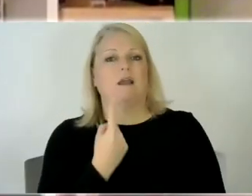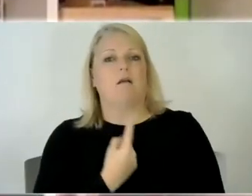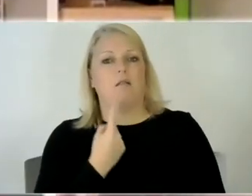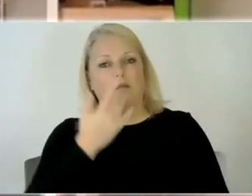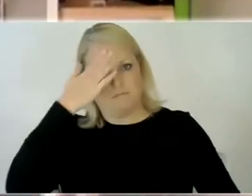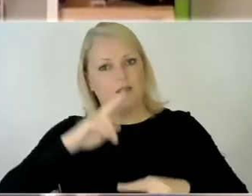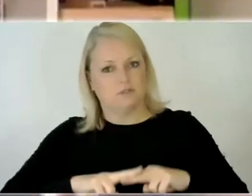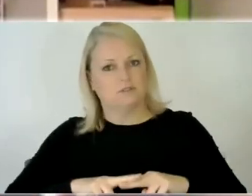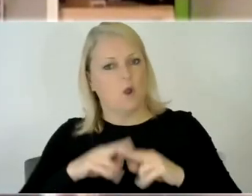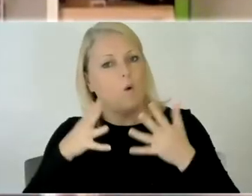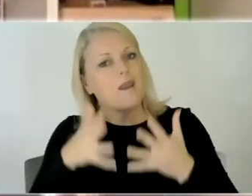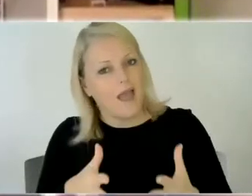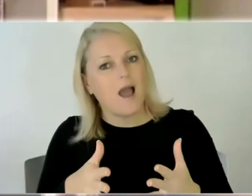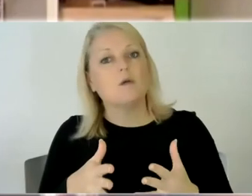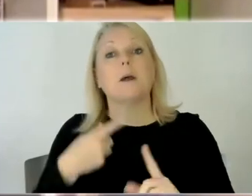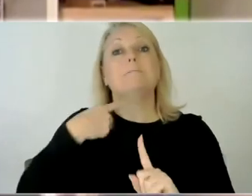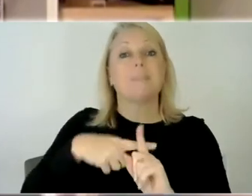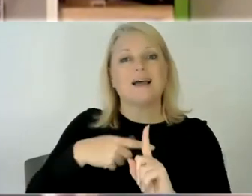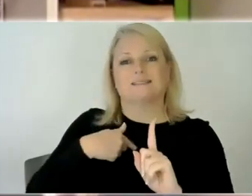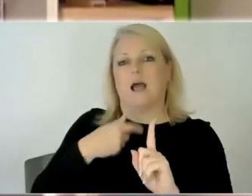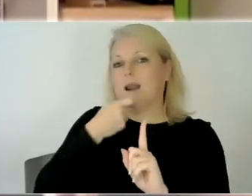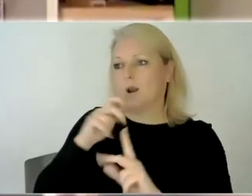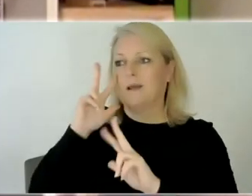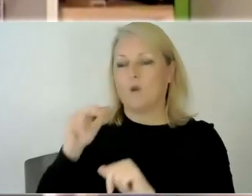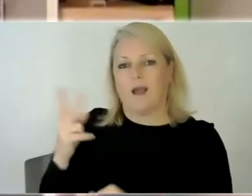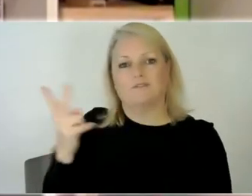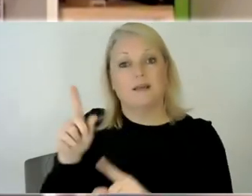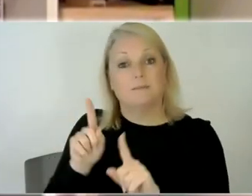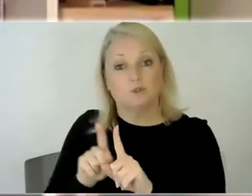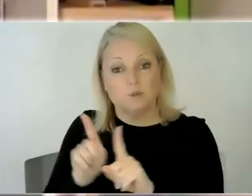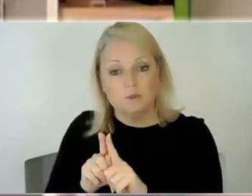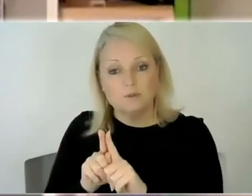i sort of do some caring for them as well uh